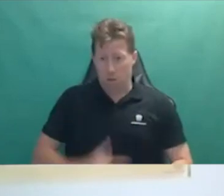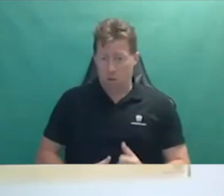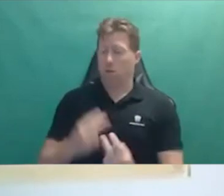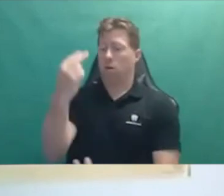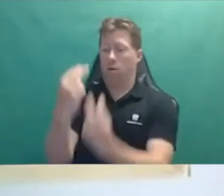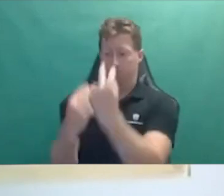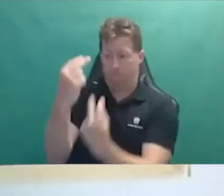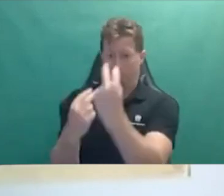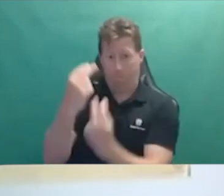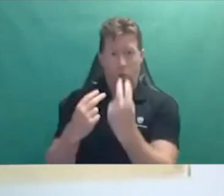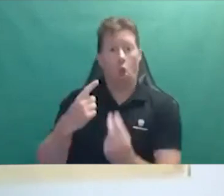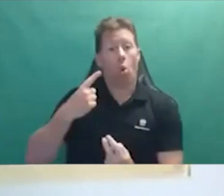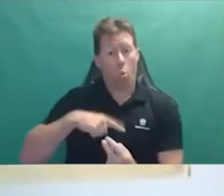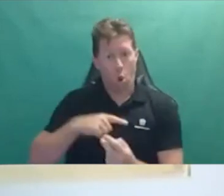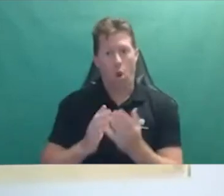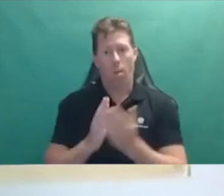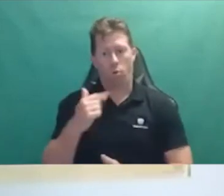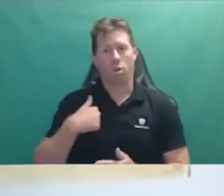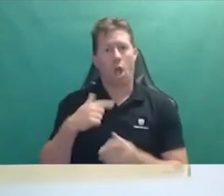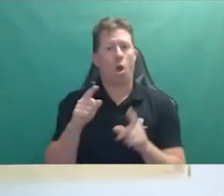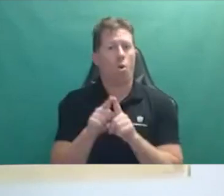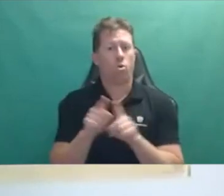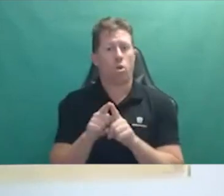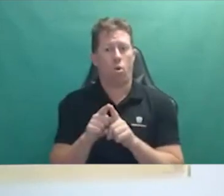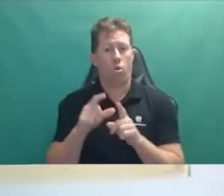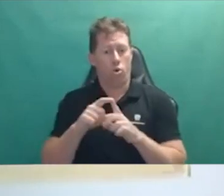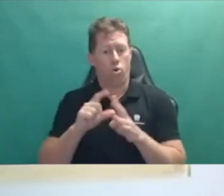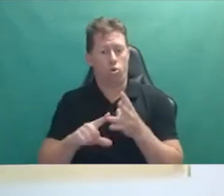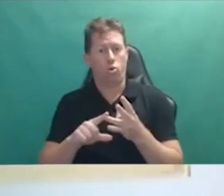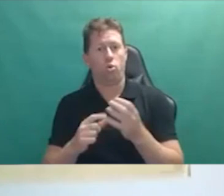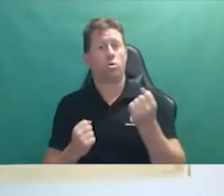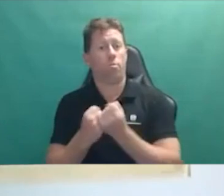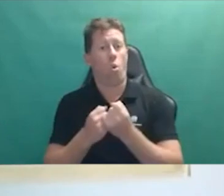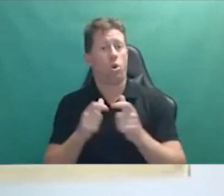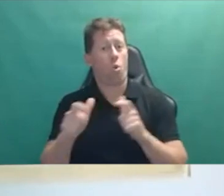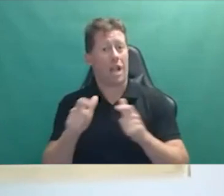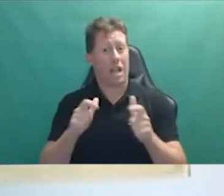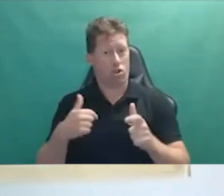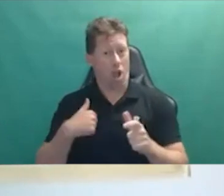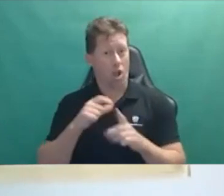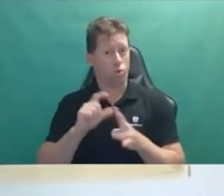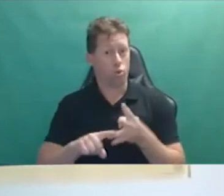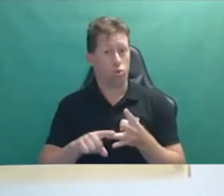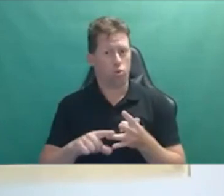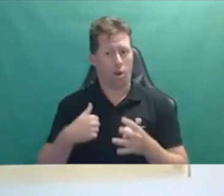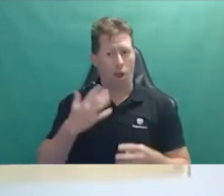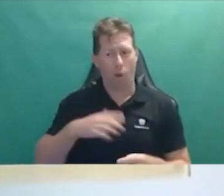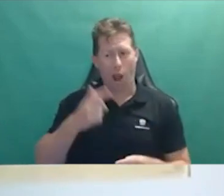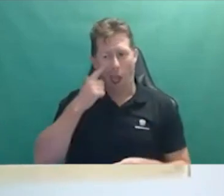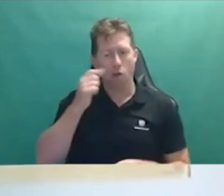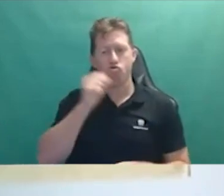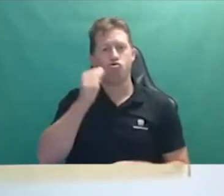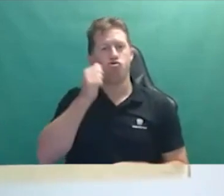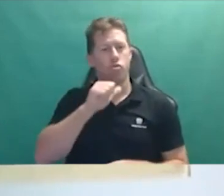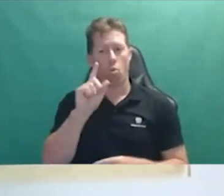partly because I also provide support coordination. And I really wanted to see what was happening for my participants as well, what was going to